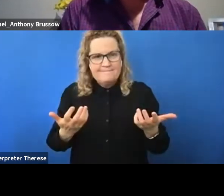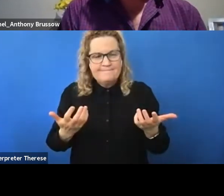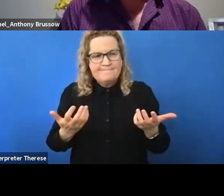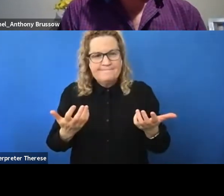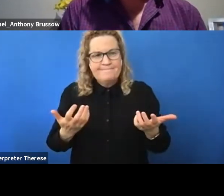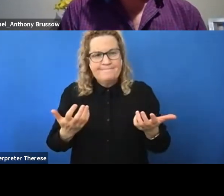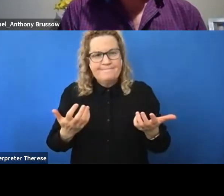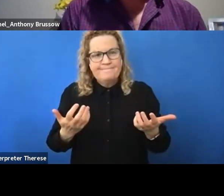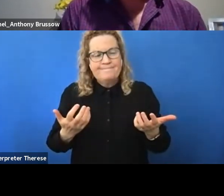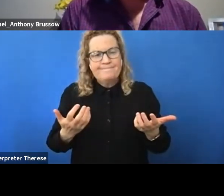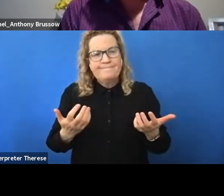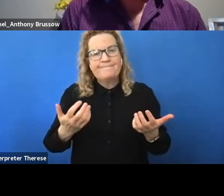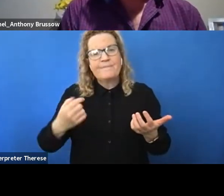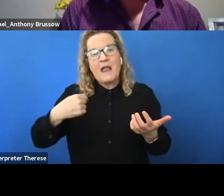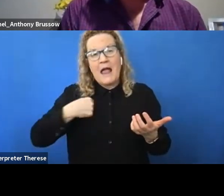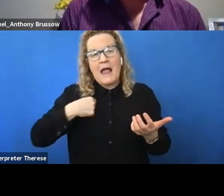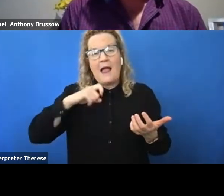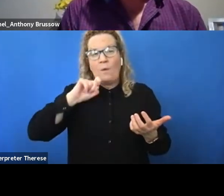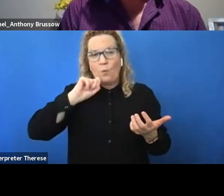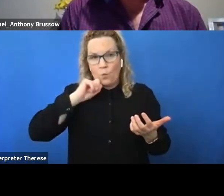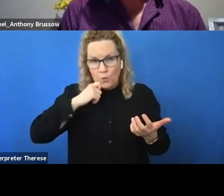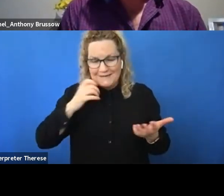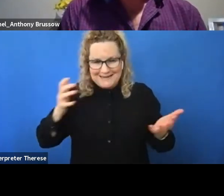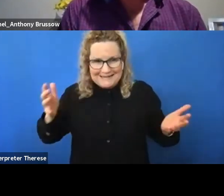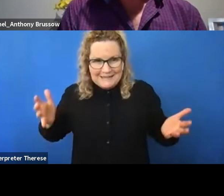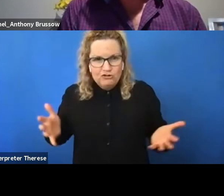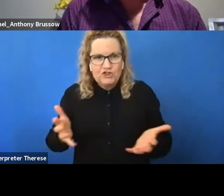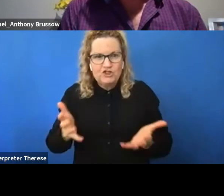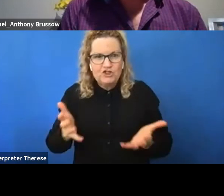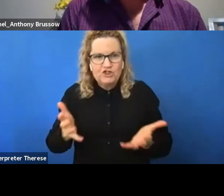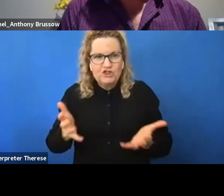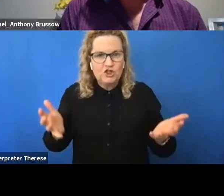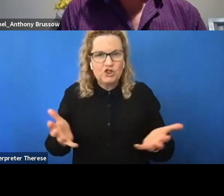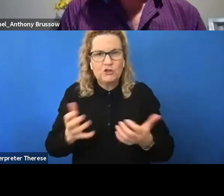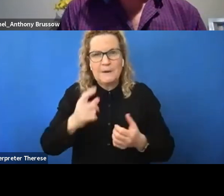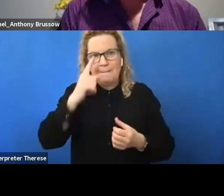be encouraging people to